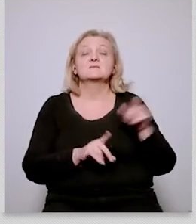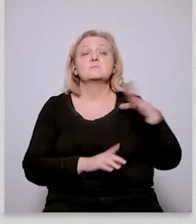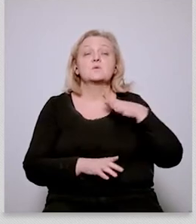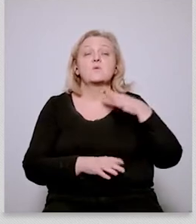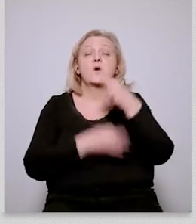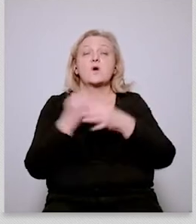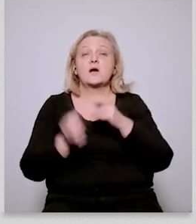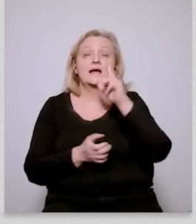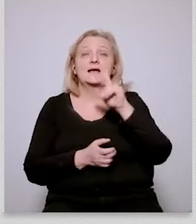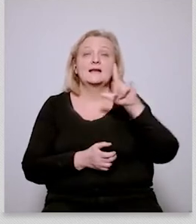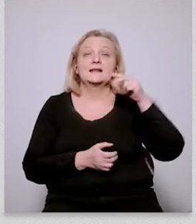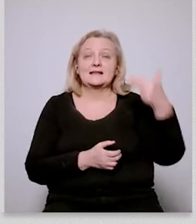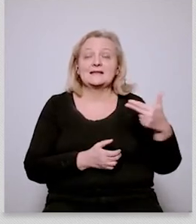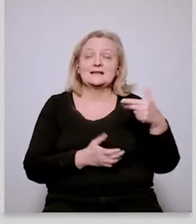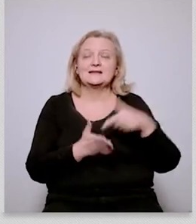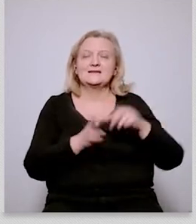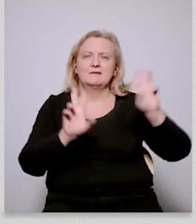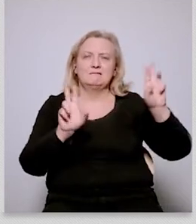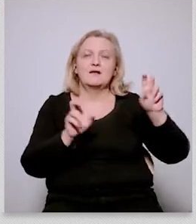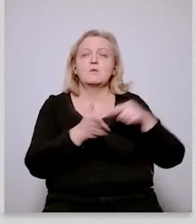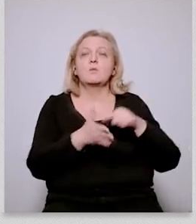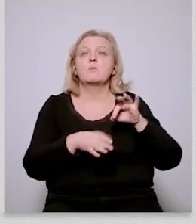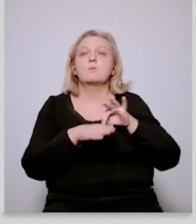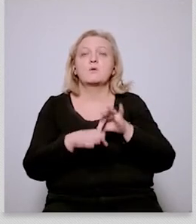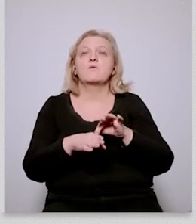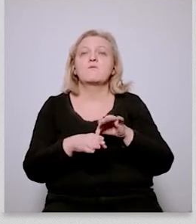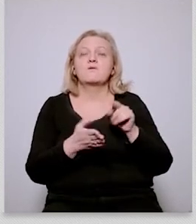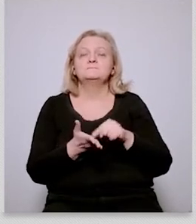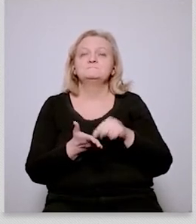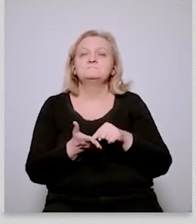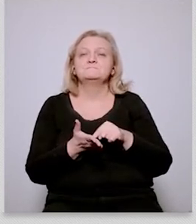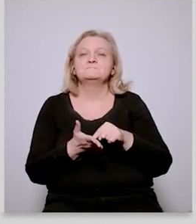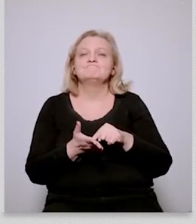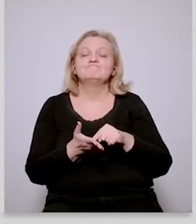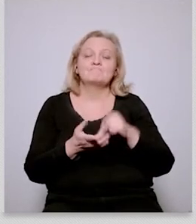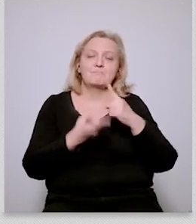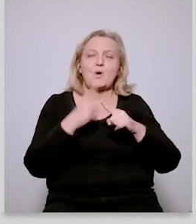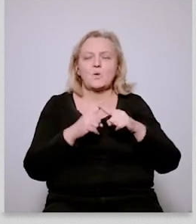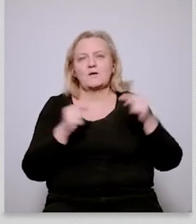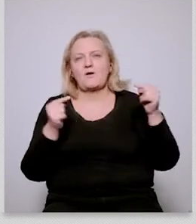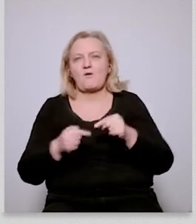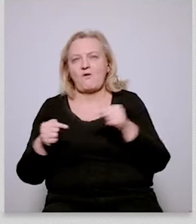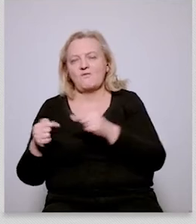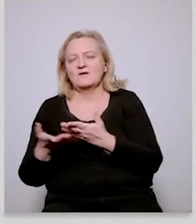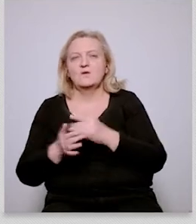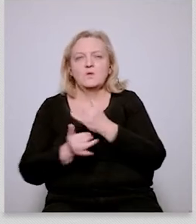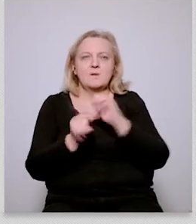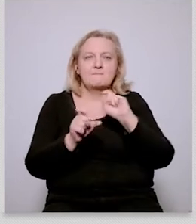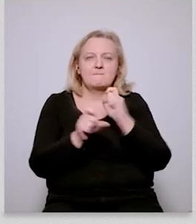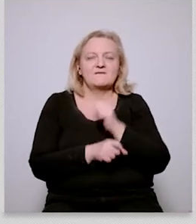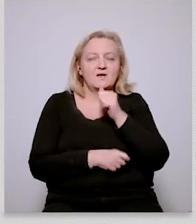and now we would like to zoom in uh to to to to to neighbor